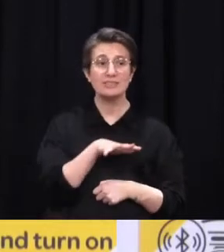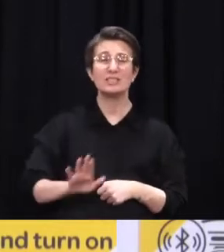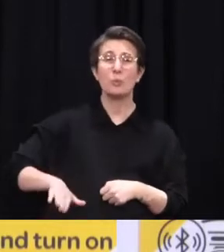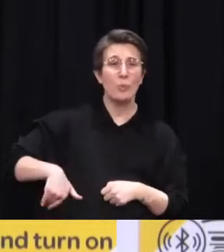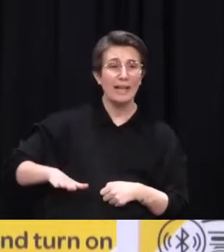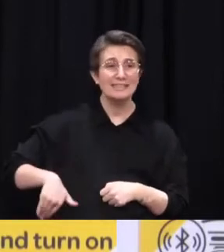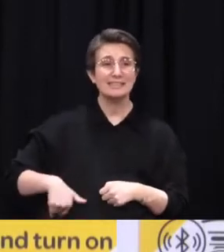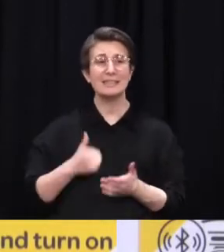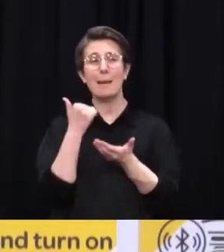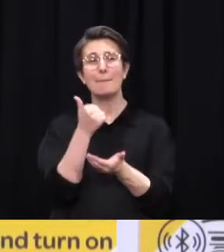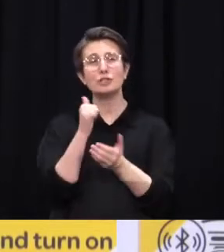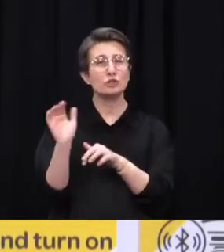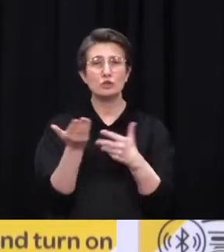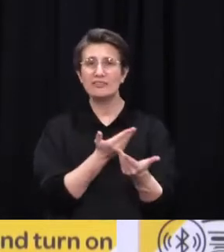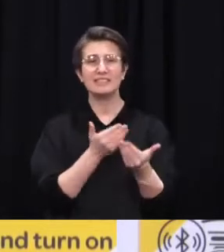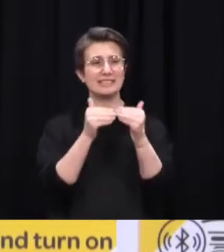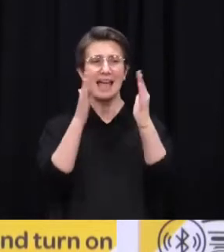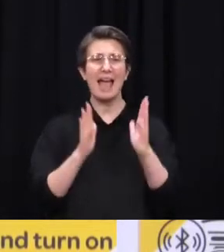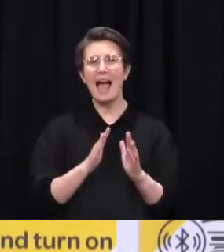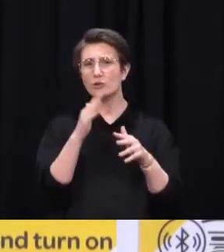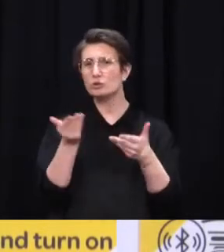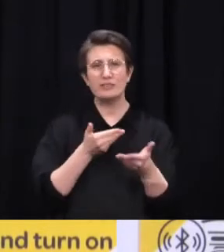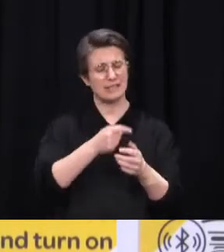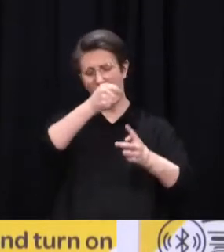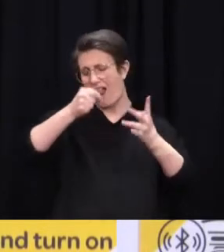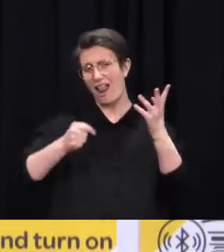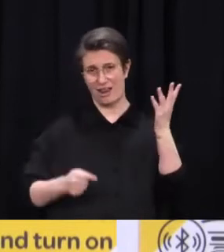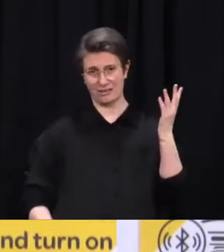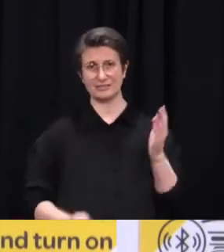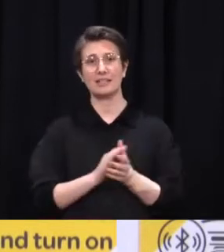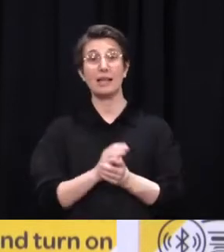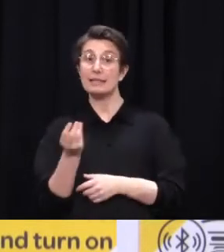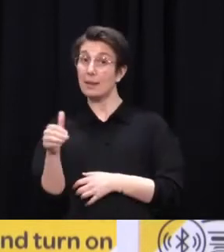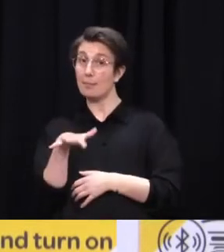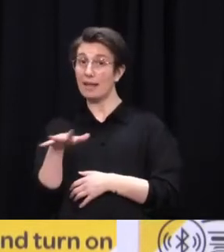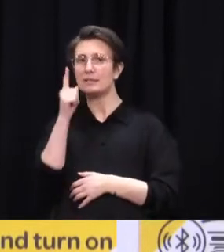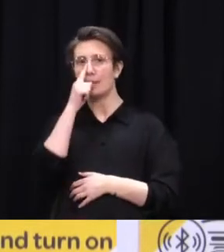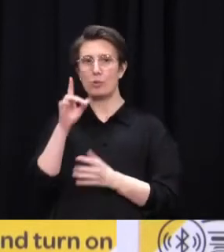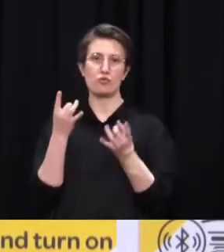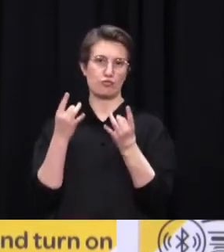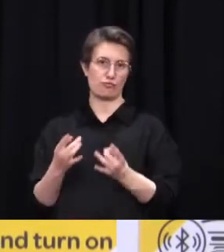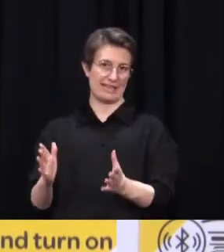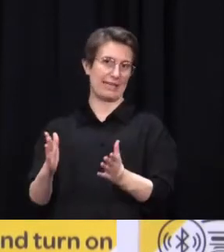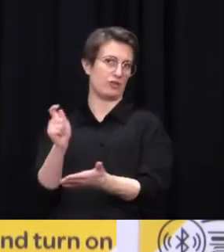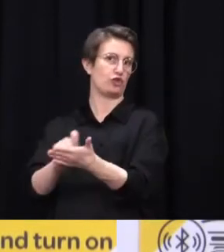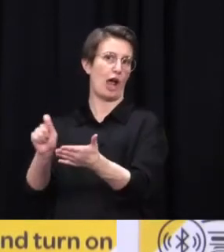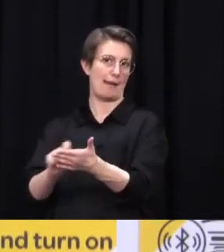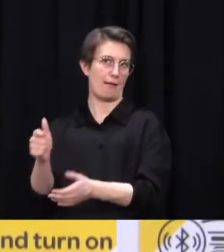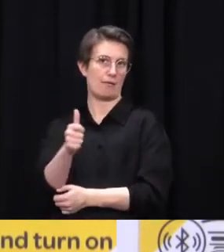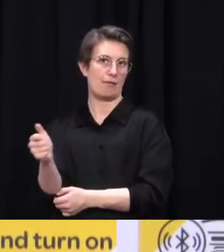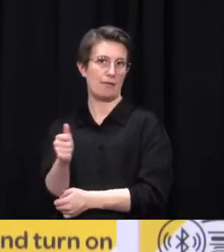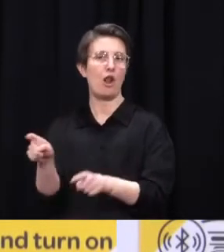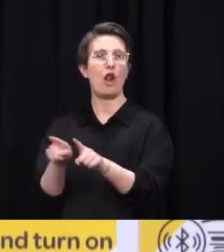required to sign in, like gyms and some workplaces, won't need to adjust what they are already doing because they are already complying.